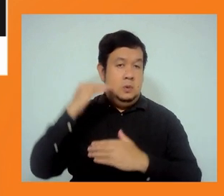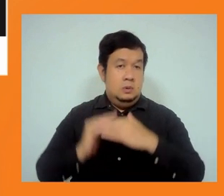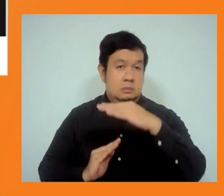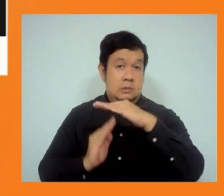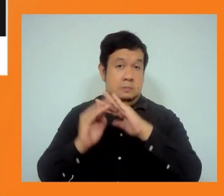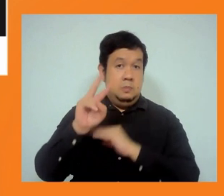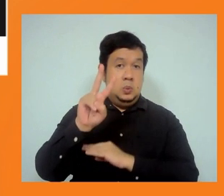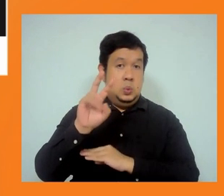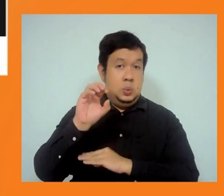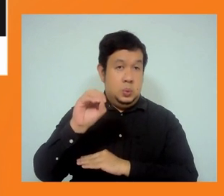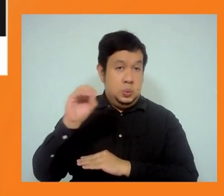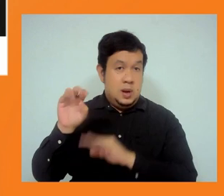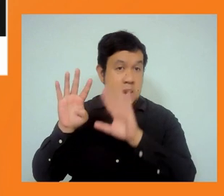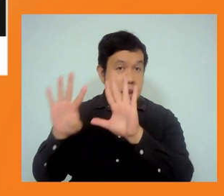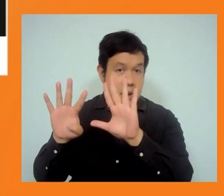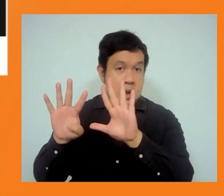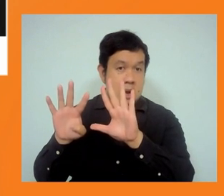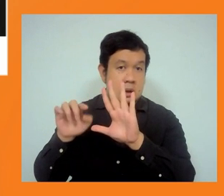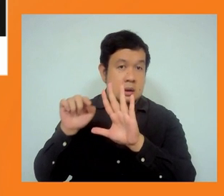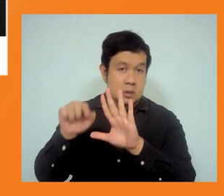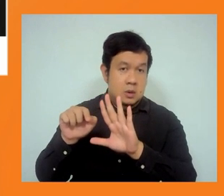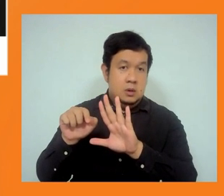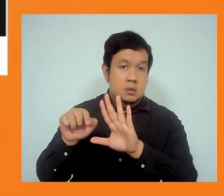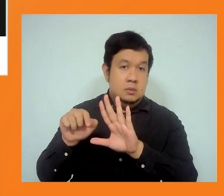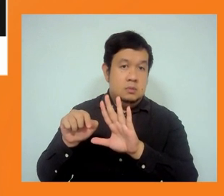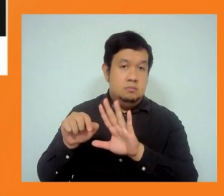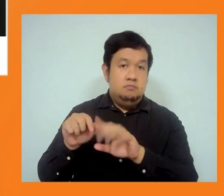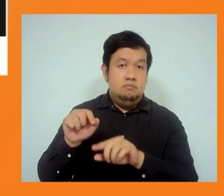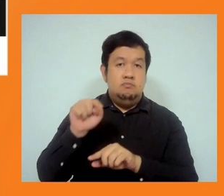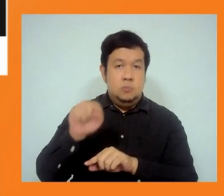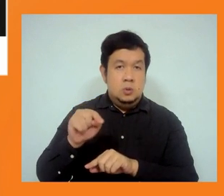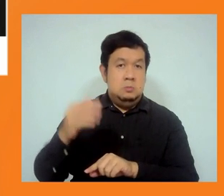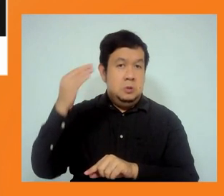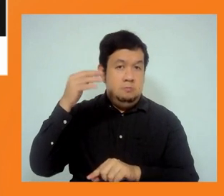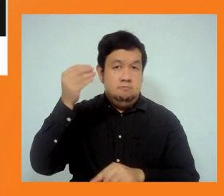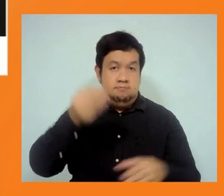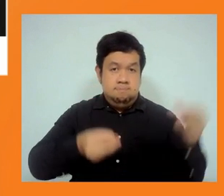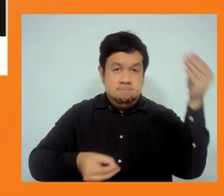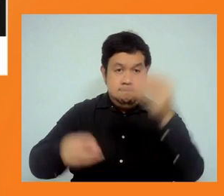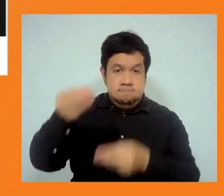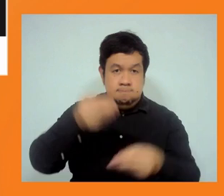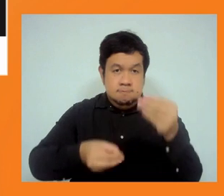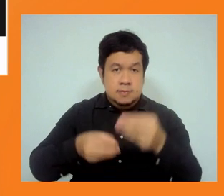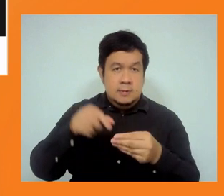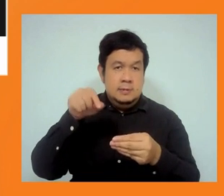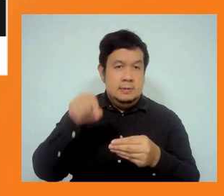book on labor standards. It was even earlier, 2006. Next slide.